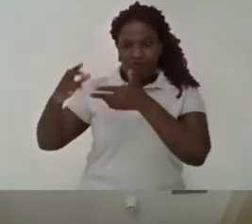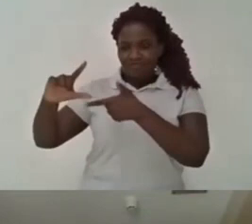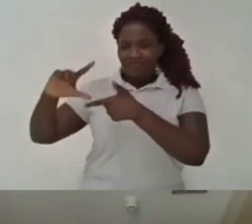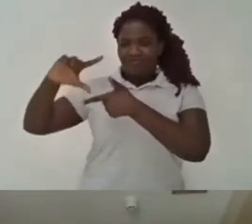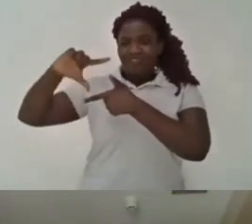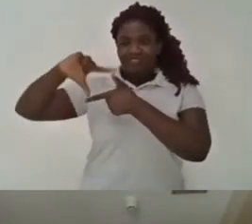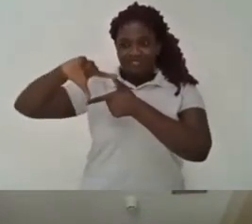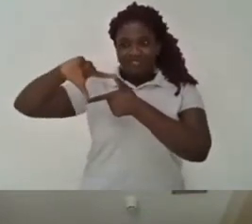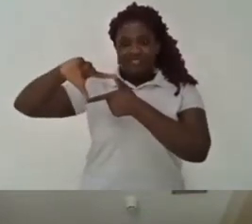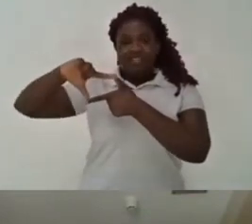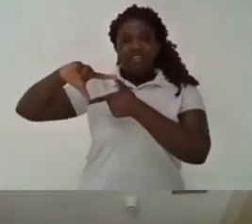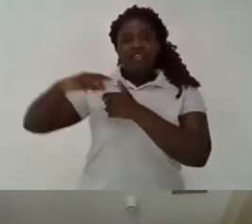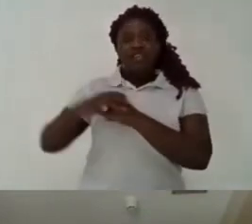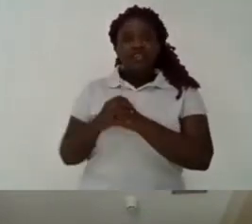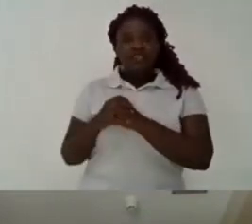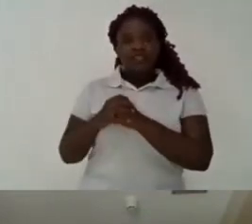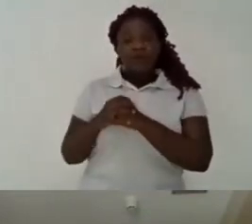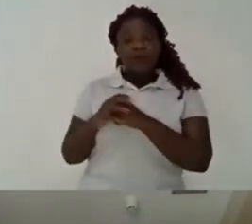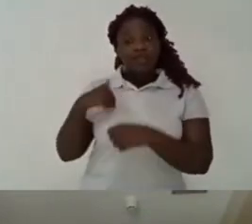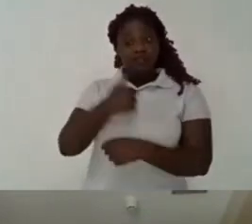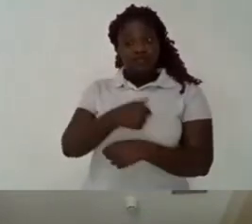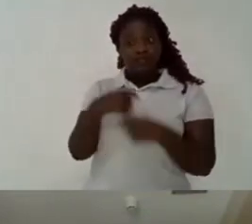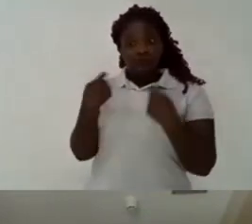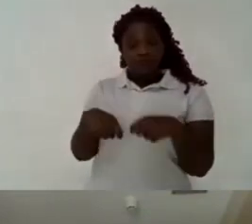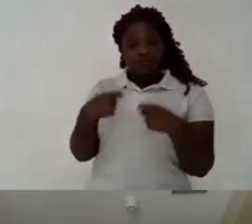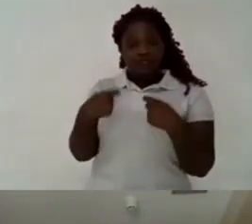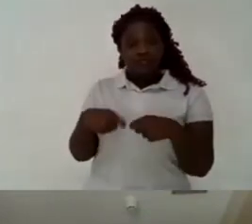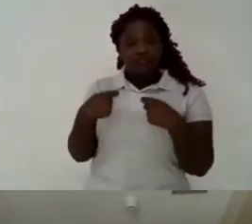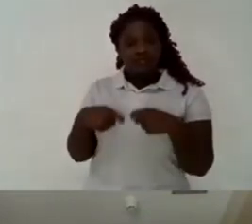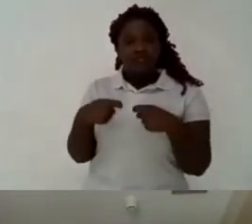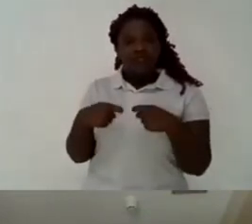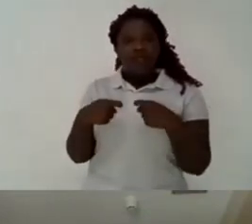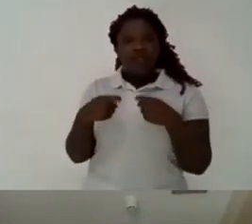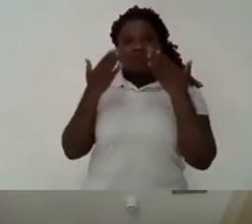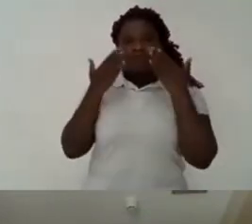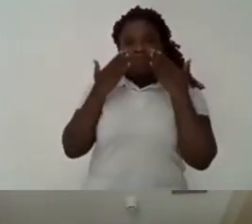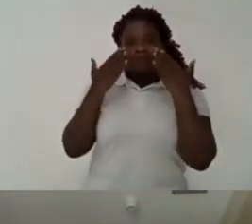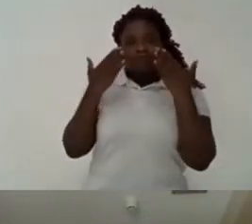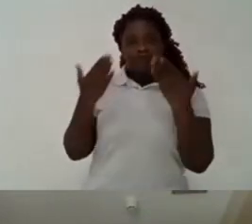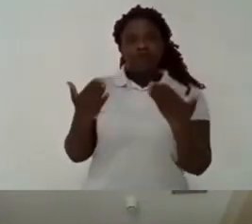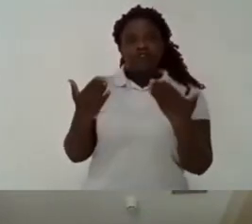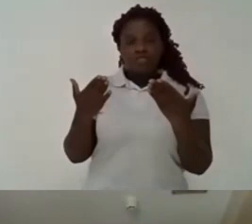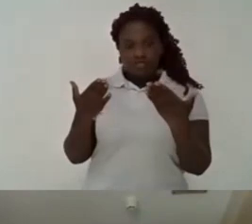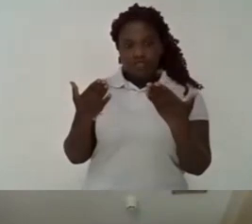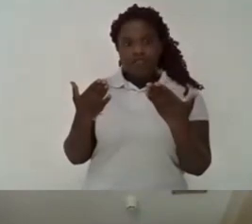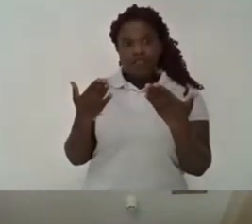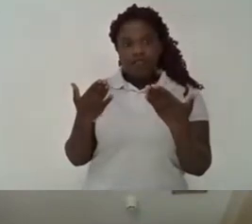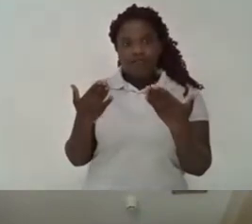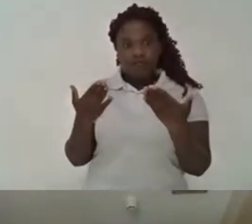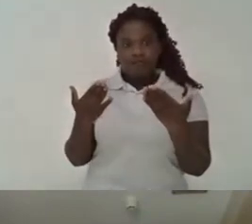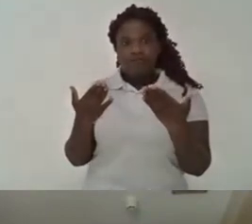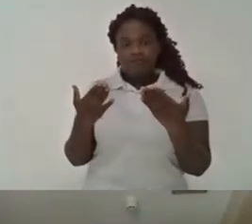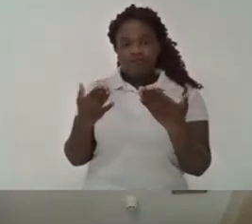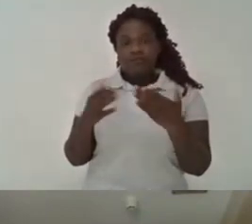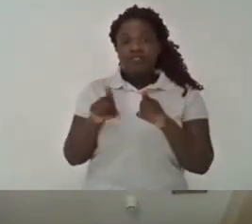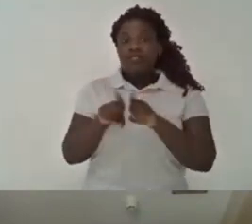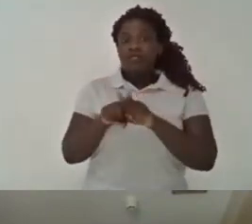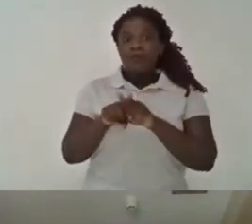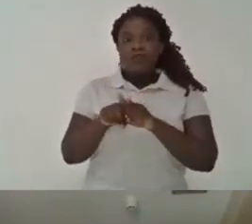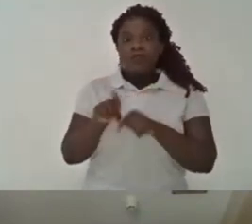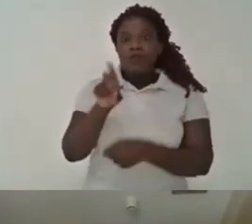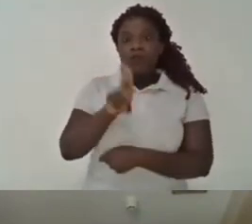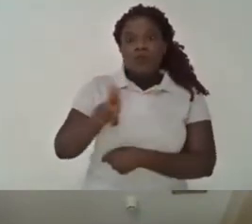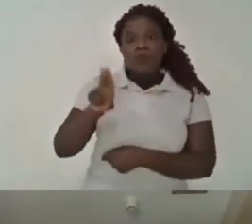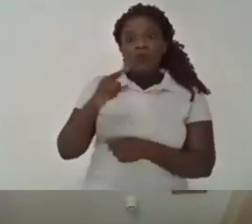where we have a conservative wave that is a lot stronger than than we expected and